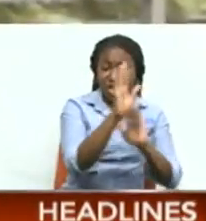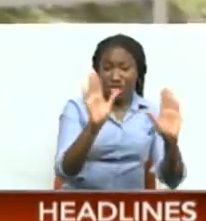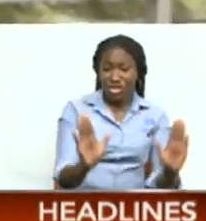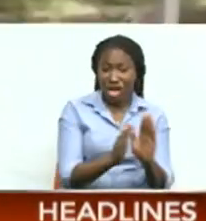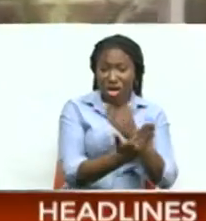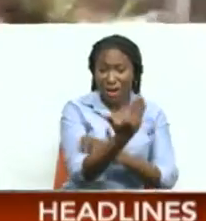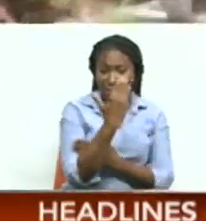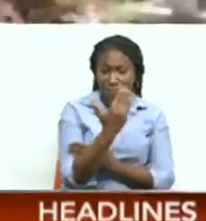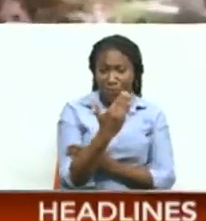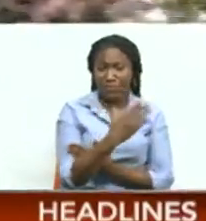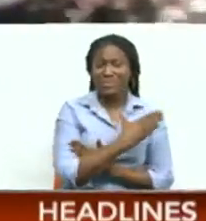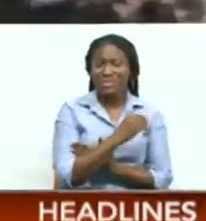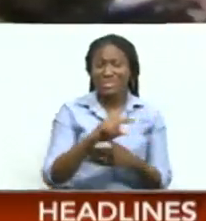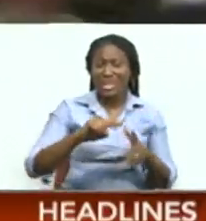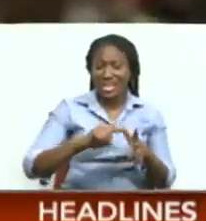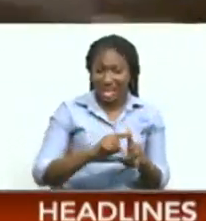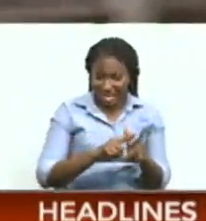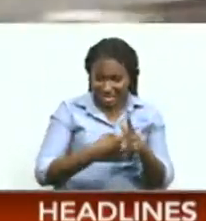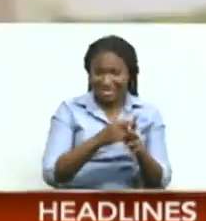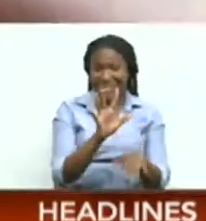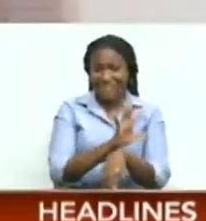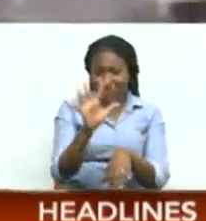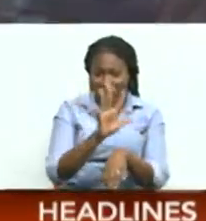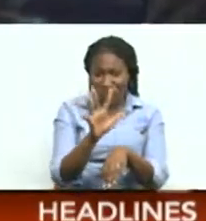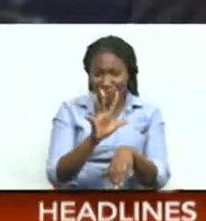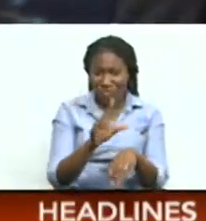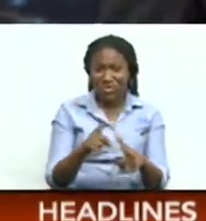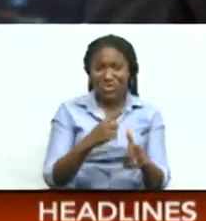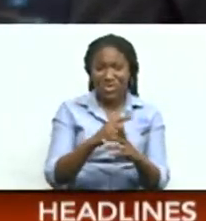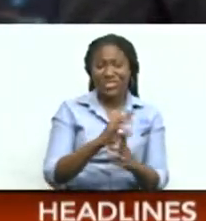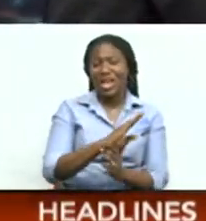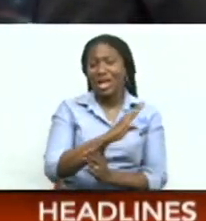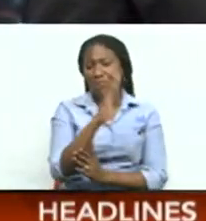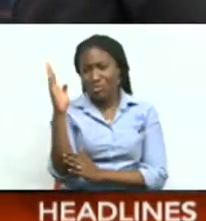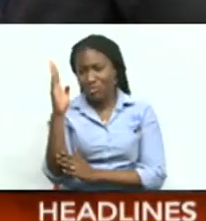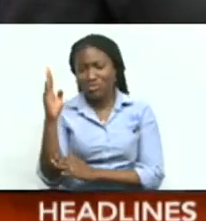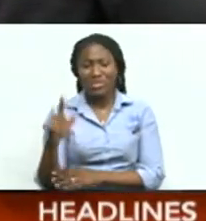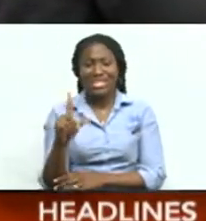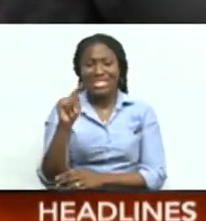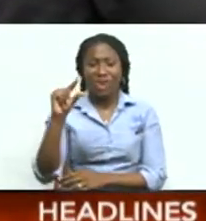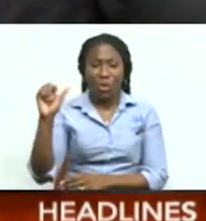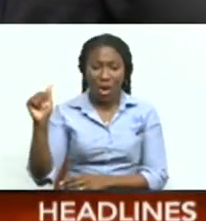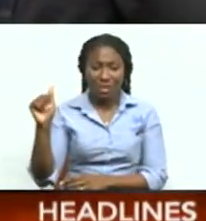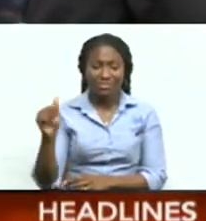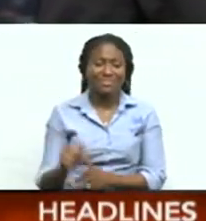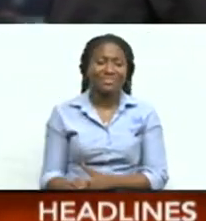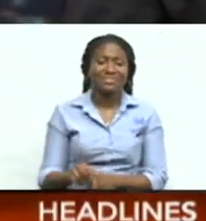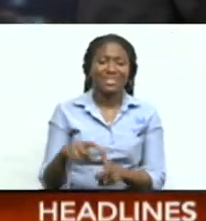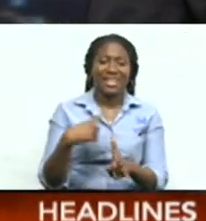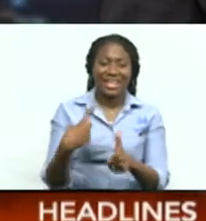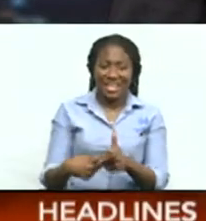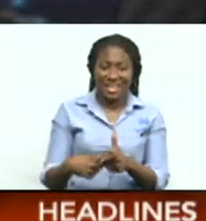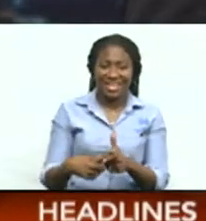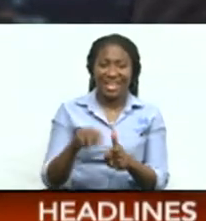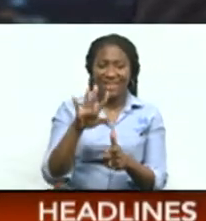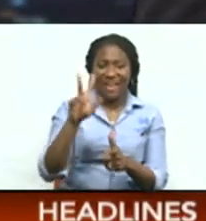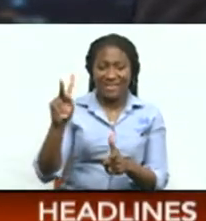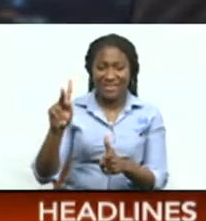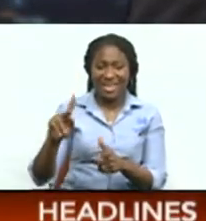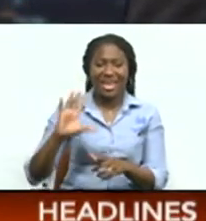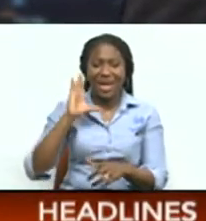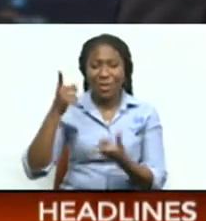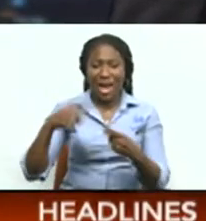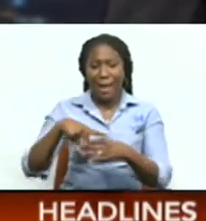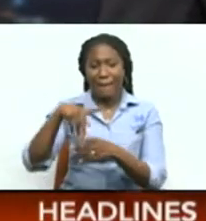With the half marathon starting at 5.00.m. at the midpoint in Dinsley Junction, Taquerigua The 5K, though, will happen in the